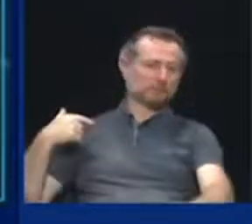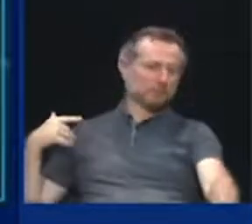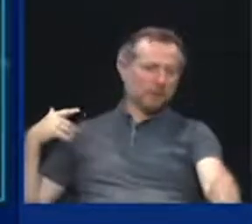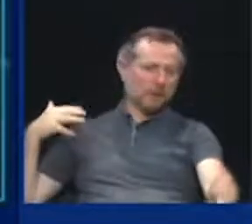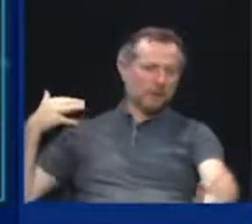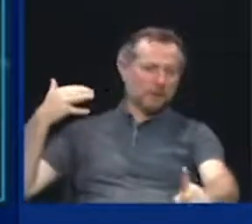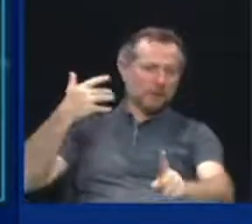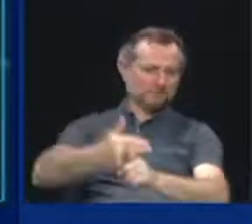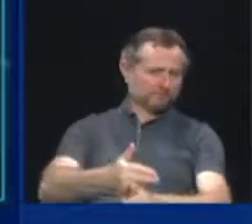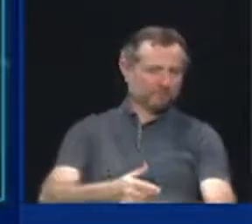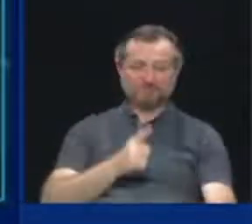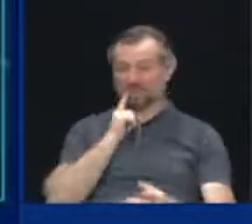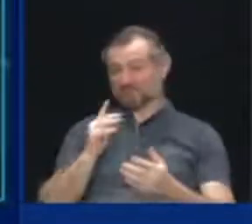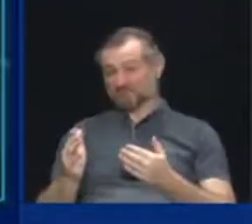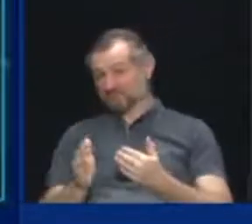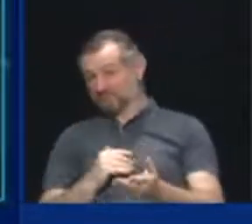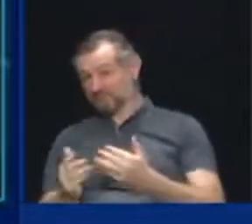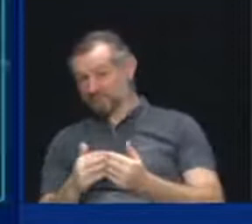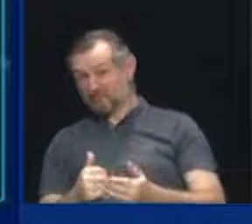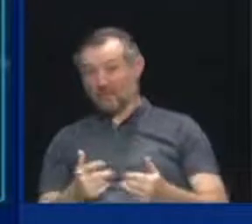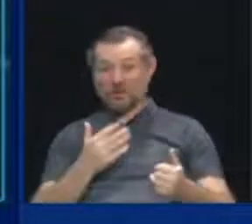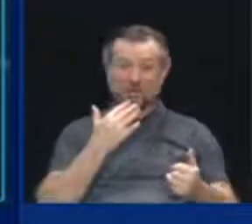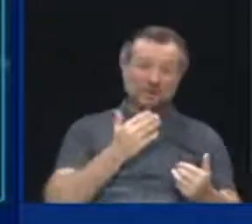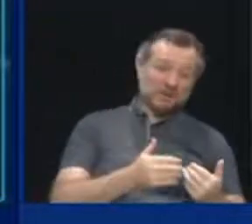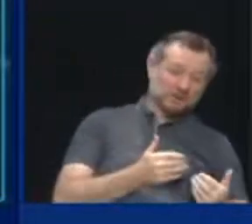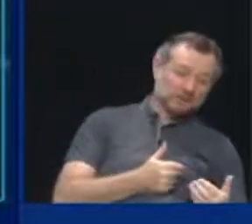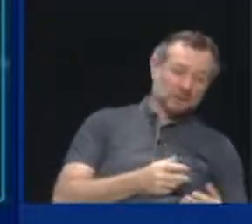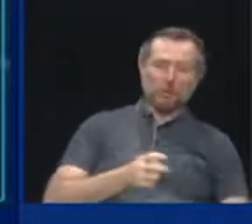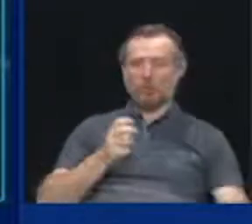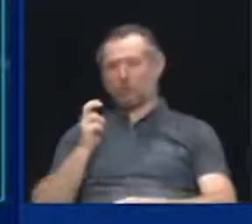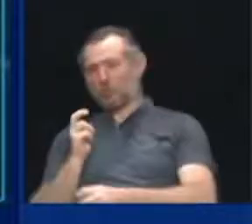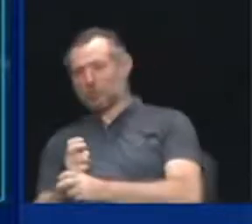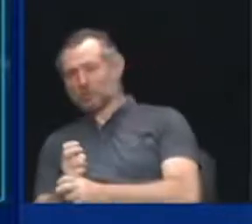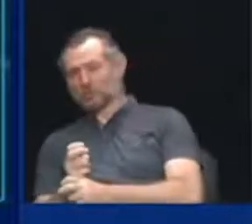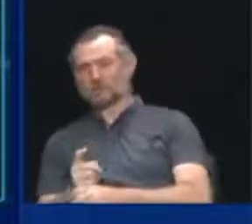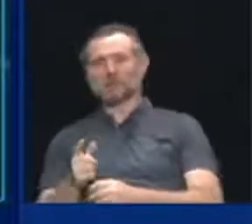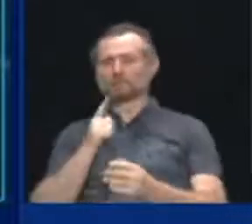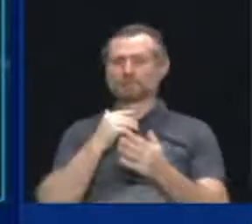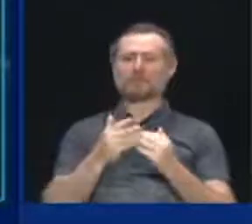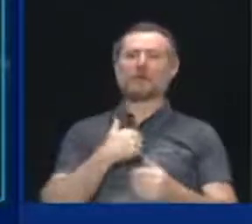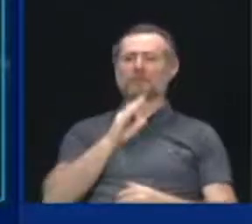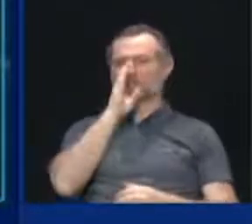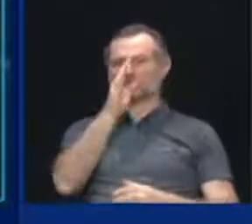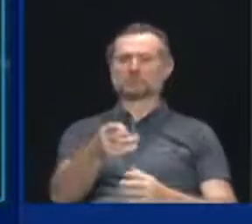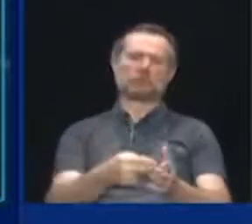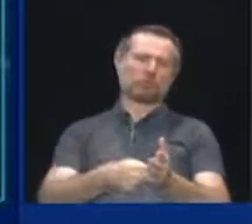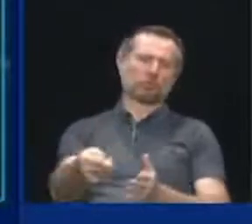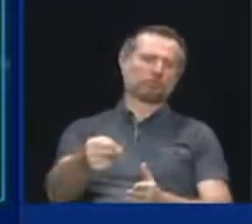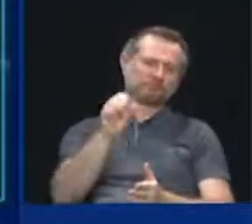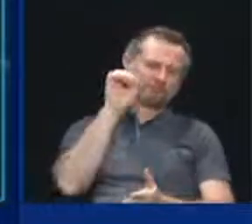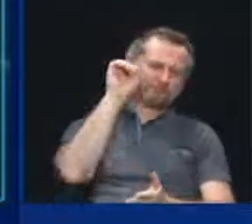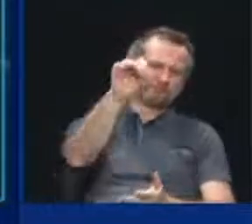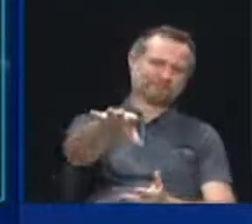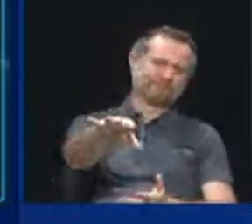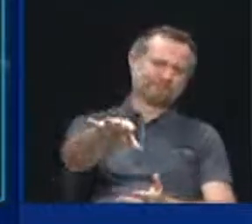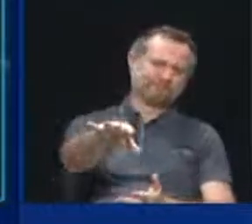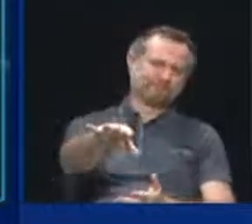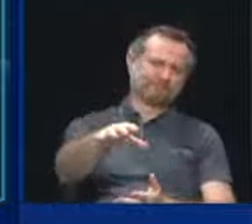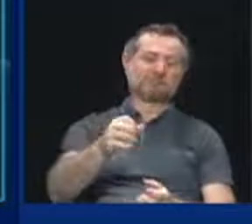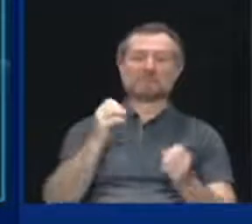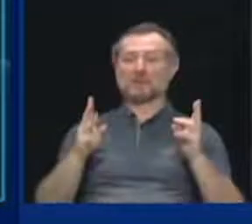whether they were hard, I told you the truth. While a lot of people were talking politics